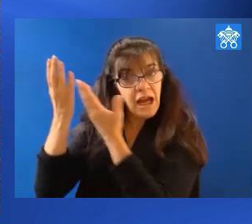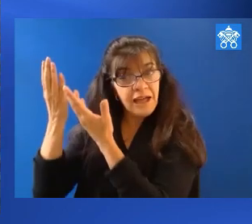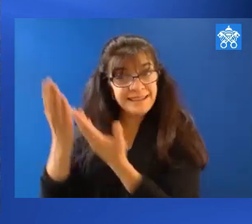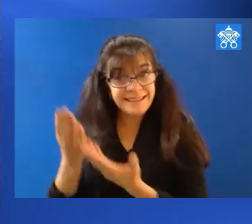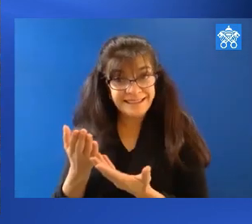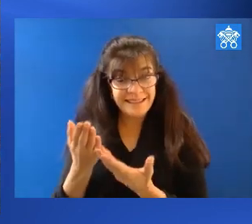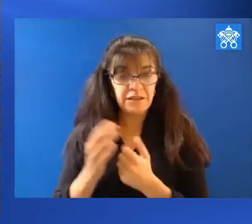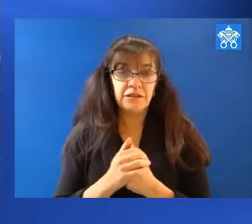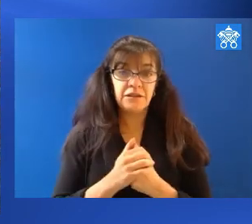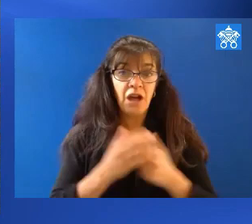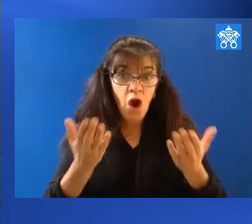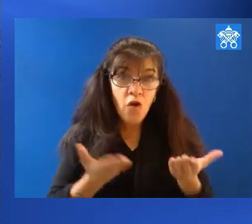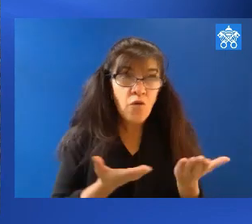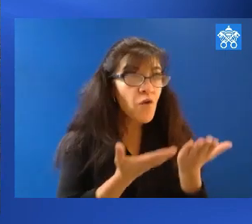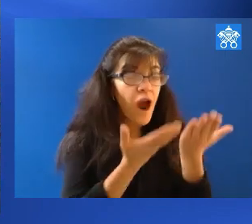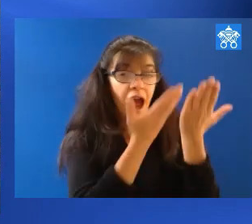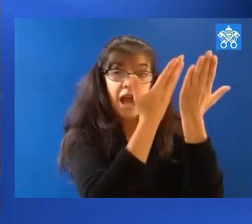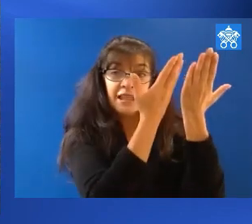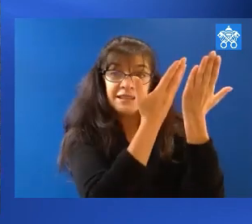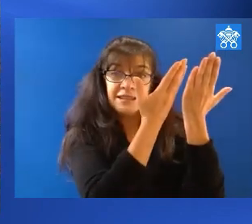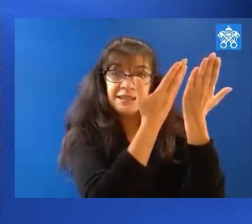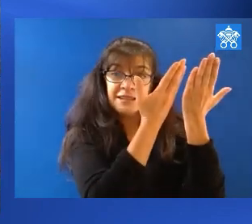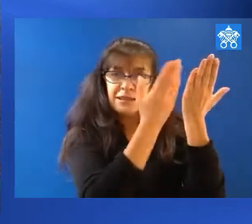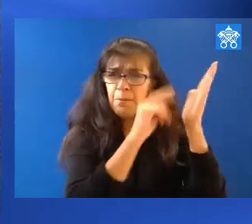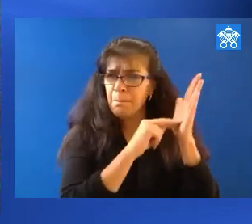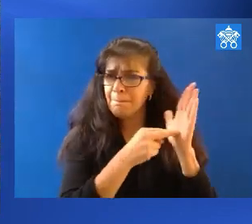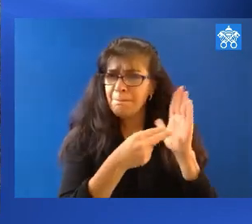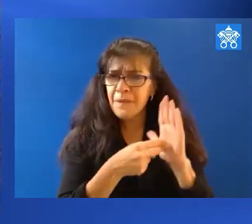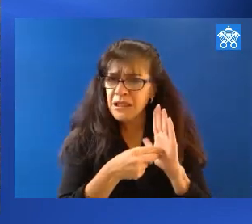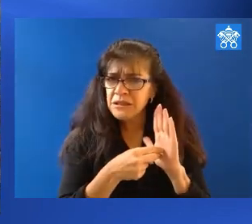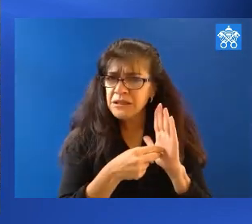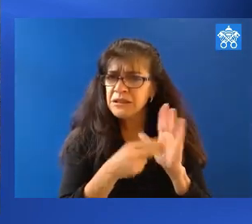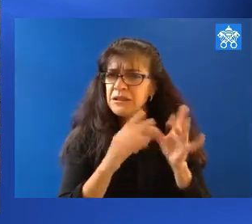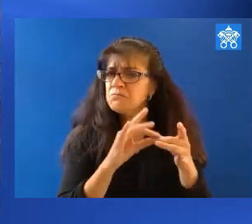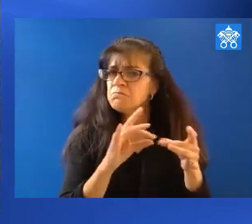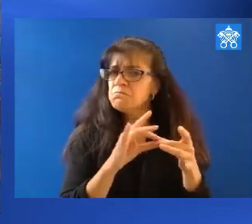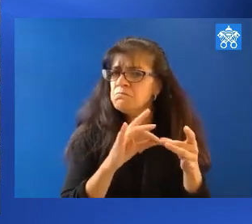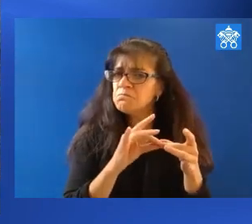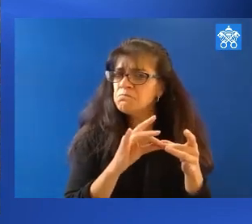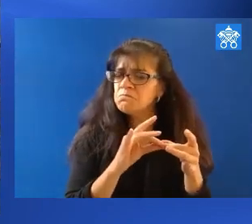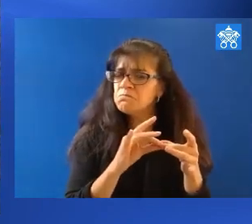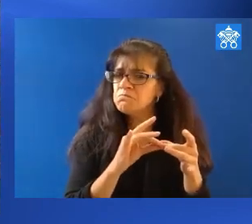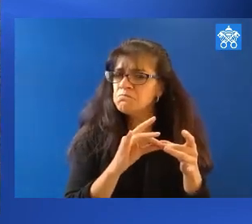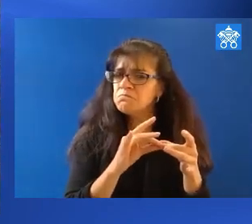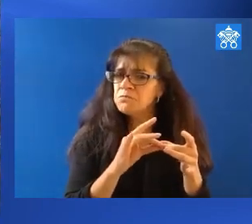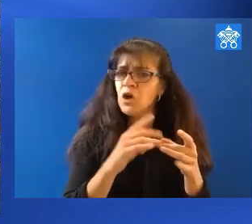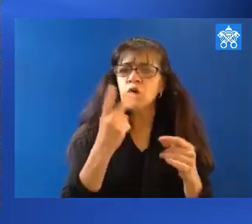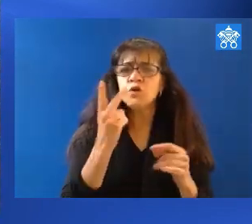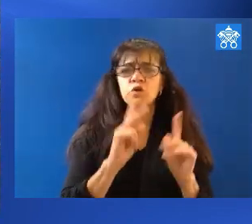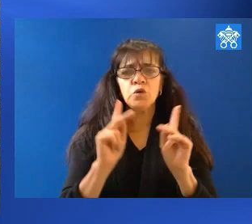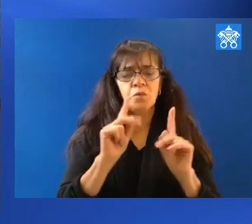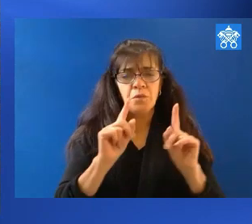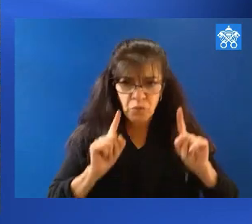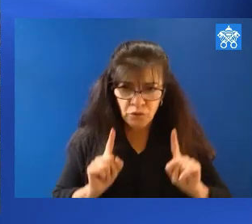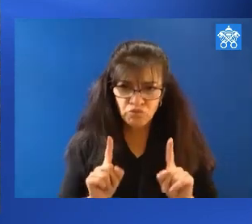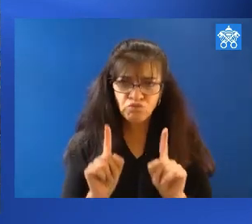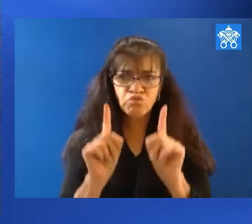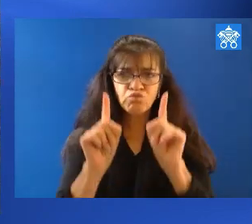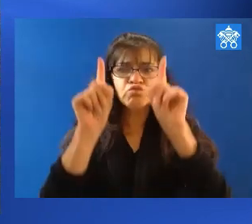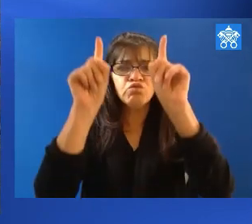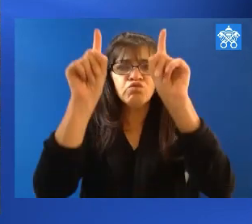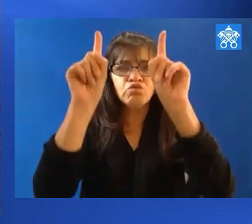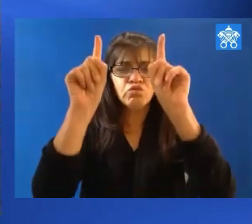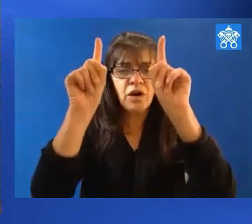The first movement is to rise. Indeed, the text begins by saying, two people went